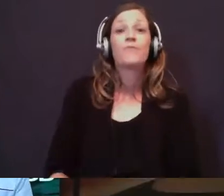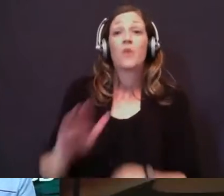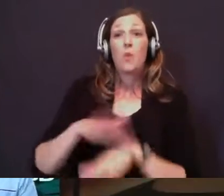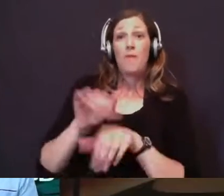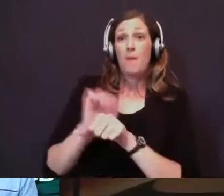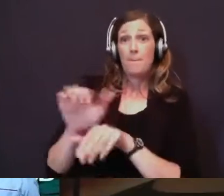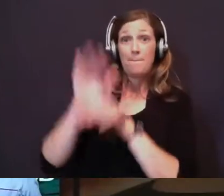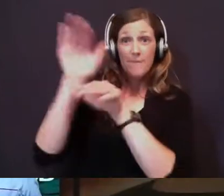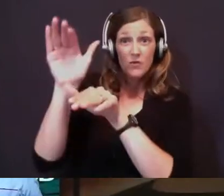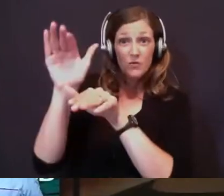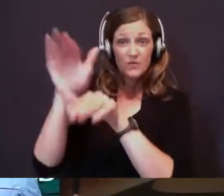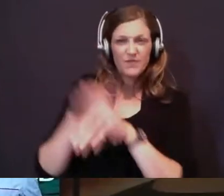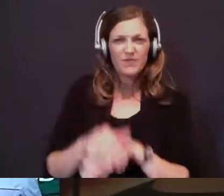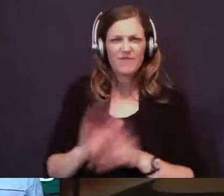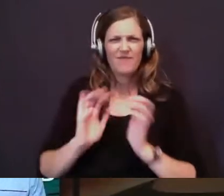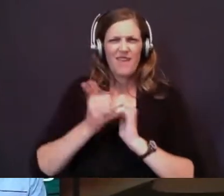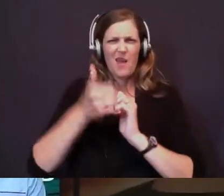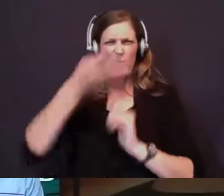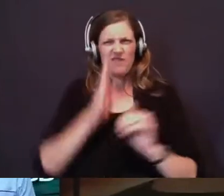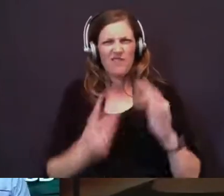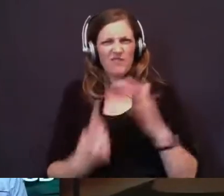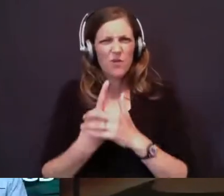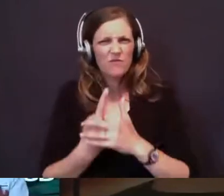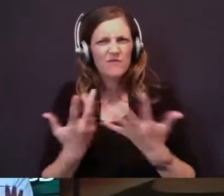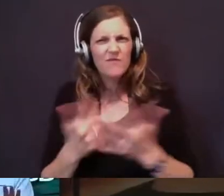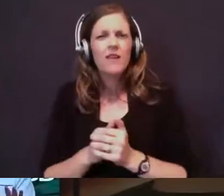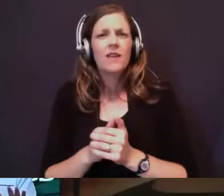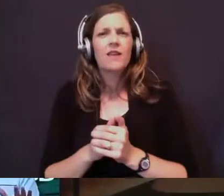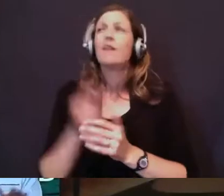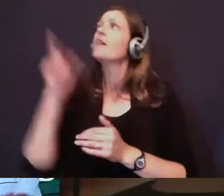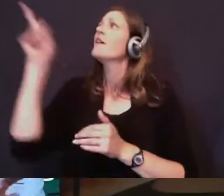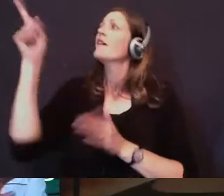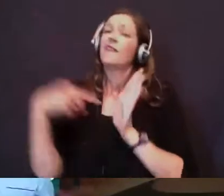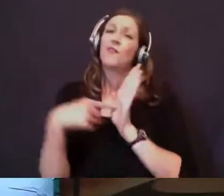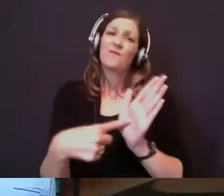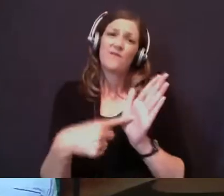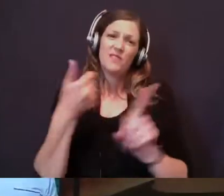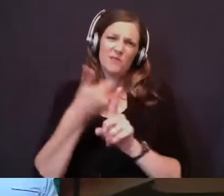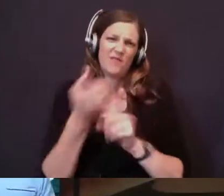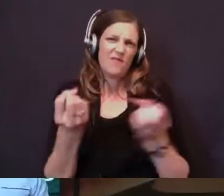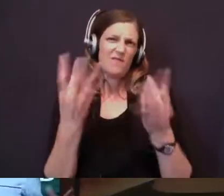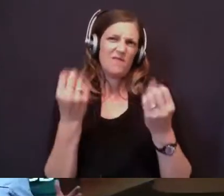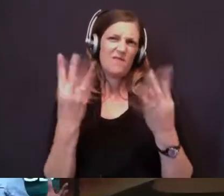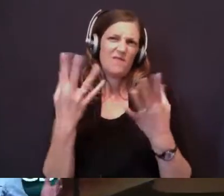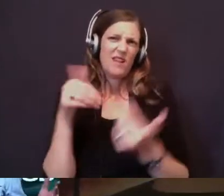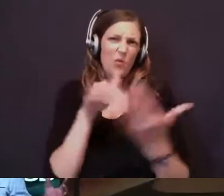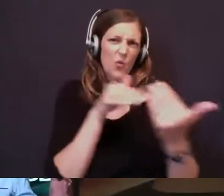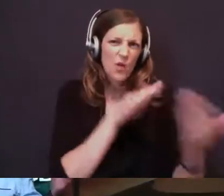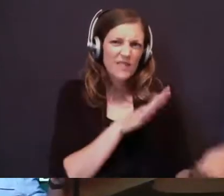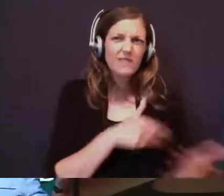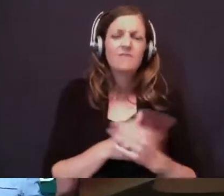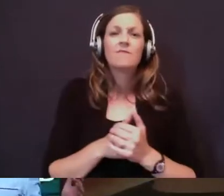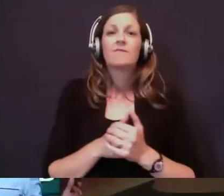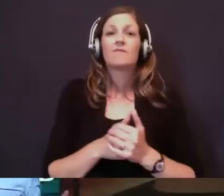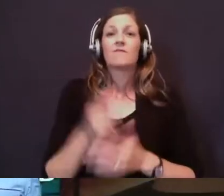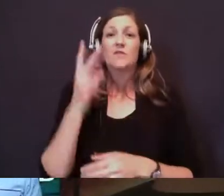Sinai, how does God show up there? He reveals himself in a multitude of different ways. We get to see the